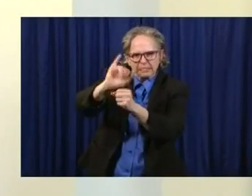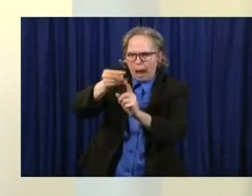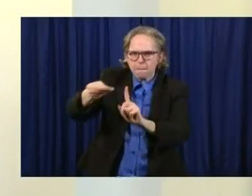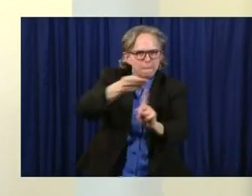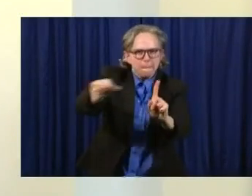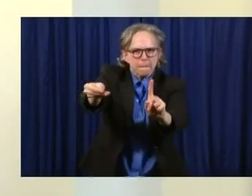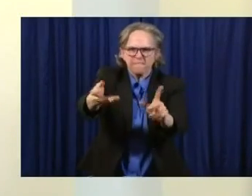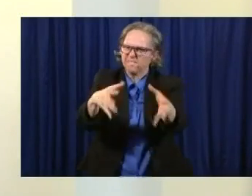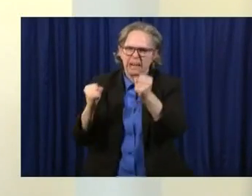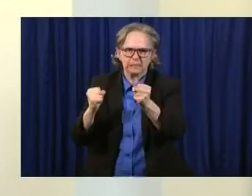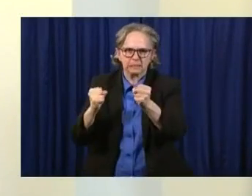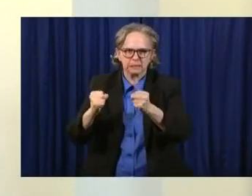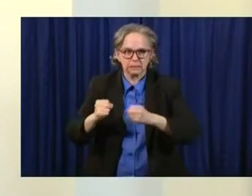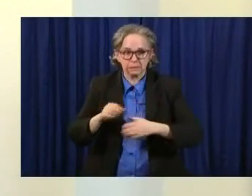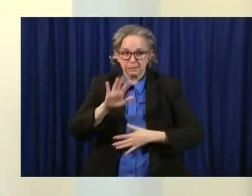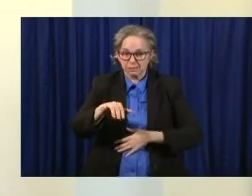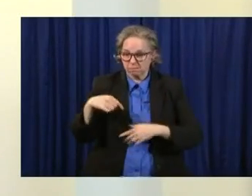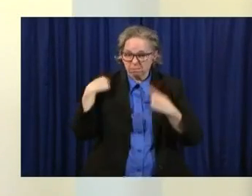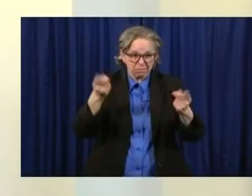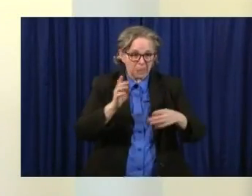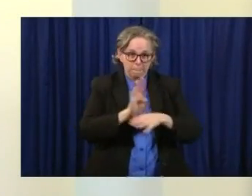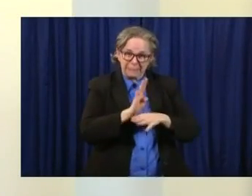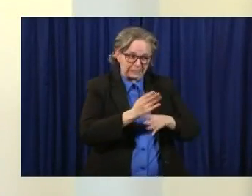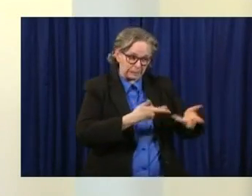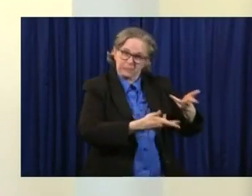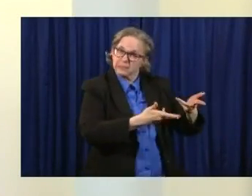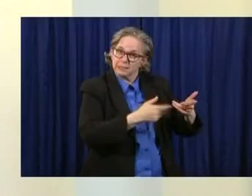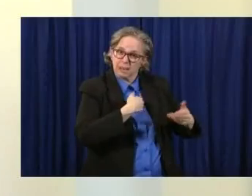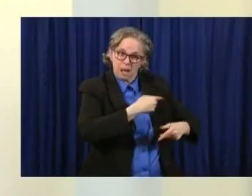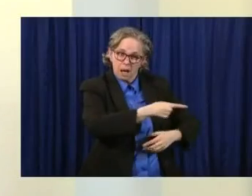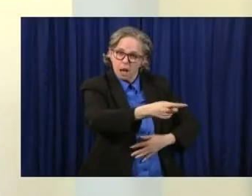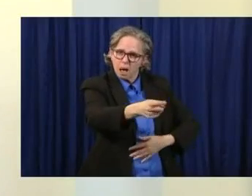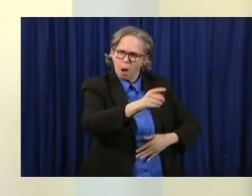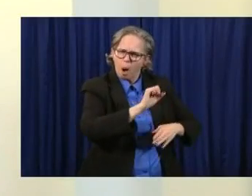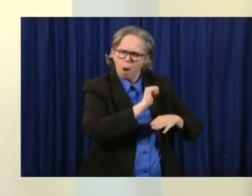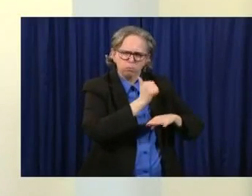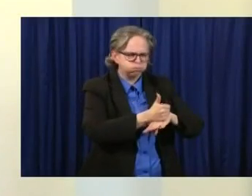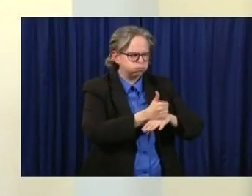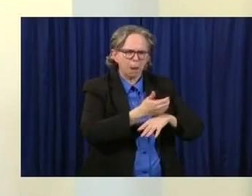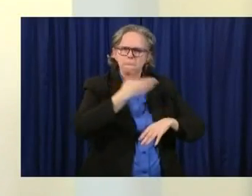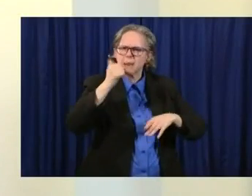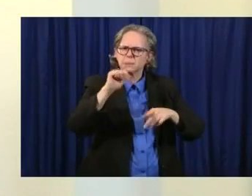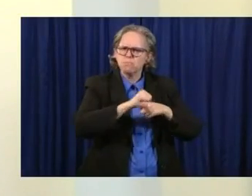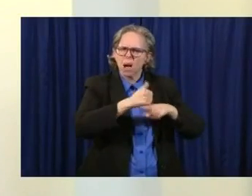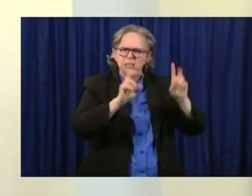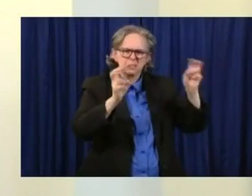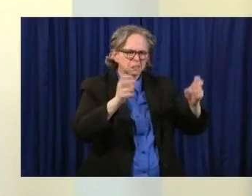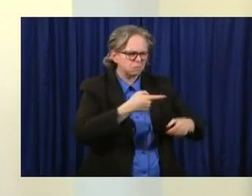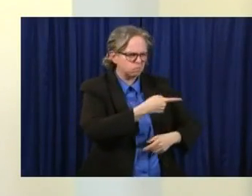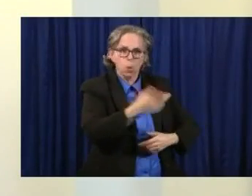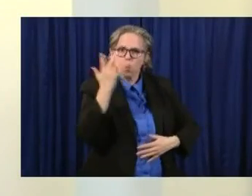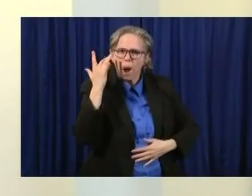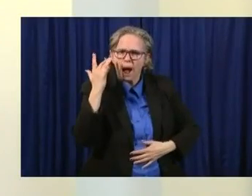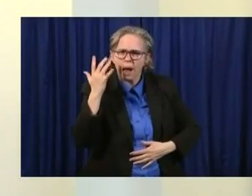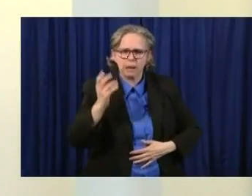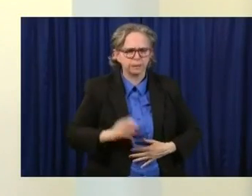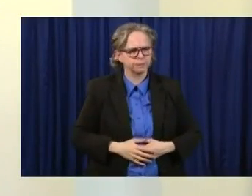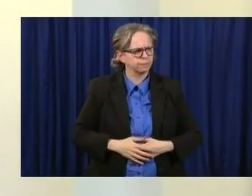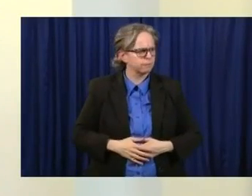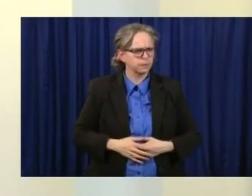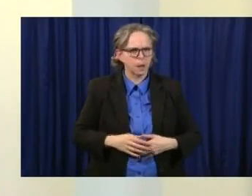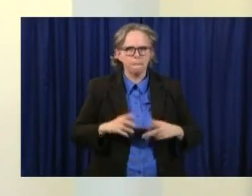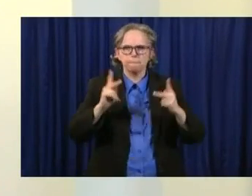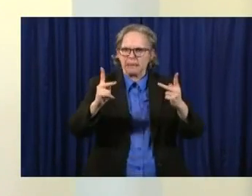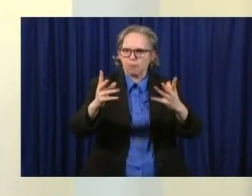to and what we're trying to do is come up with the very best practices so that we can allow people the freedoms that we know they want so